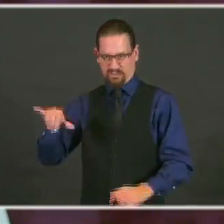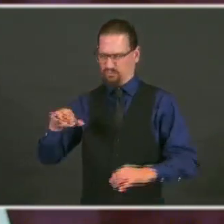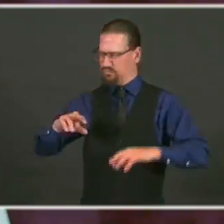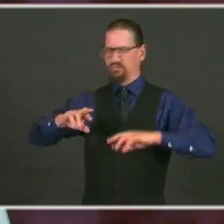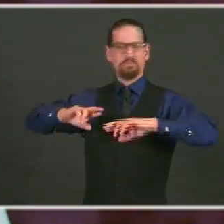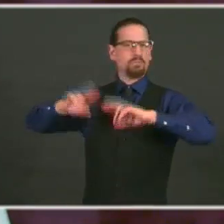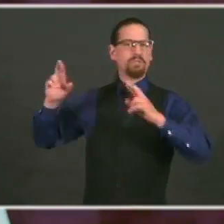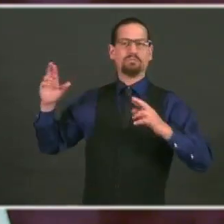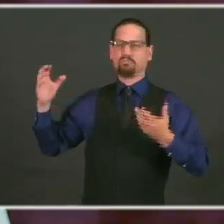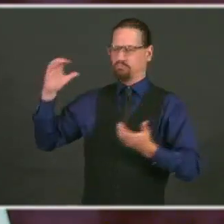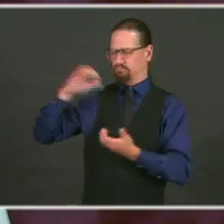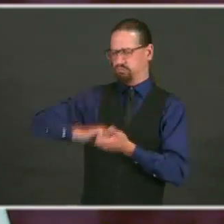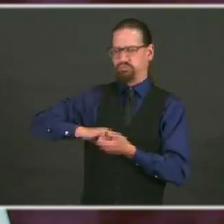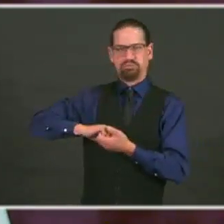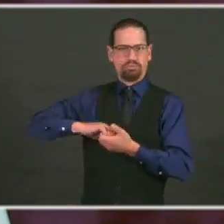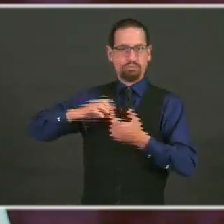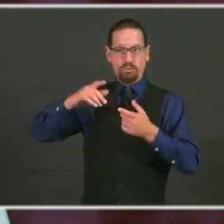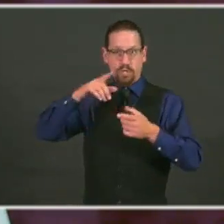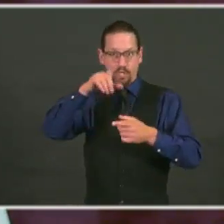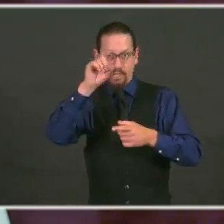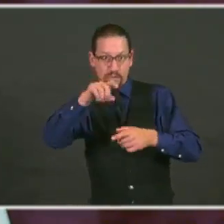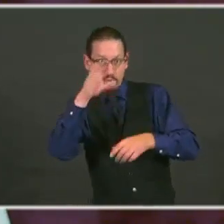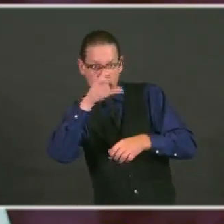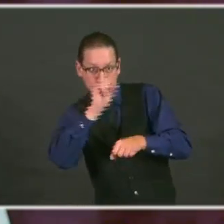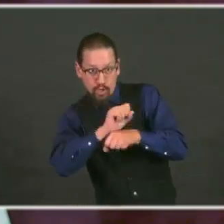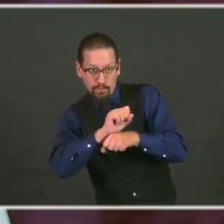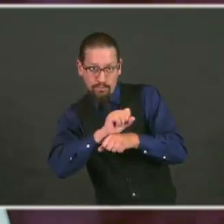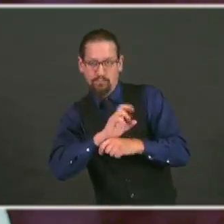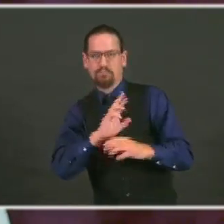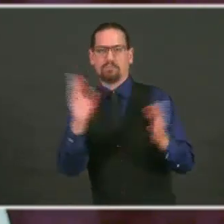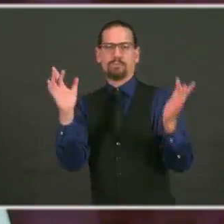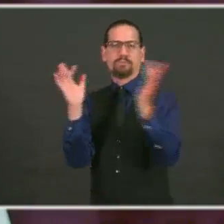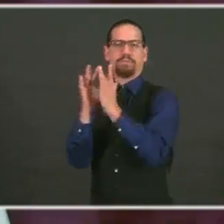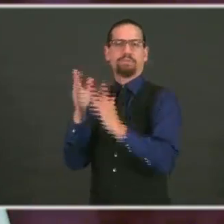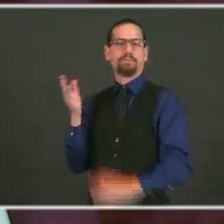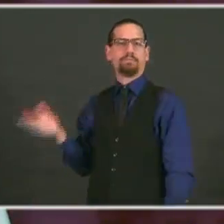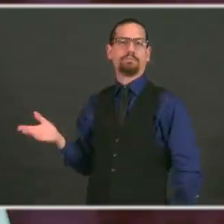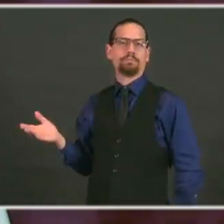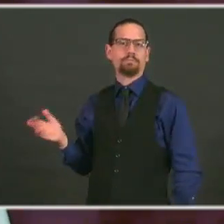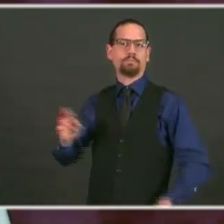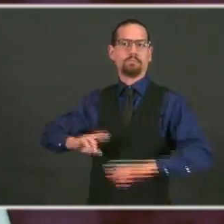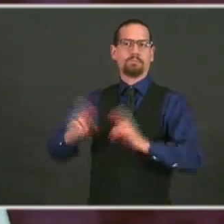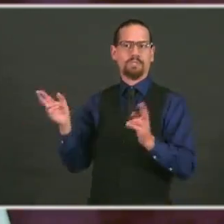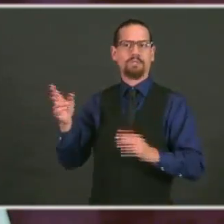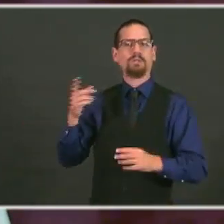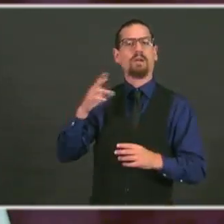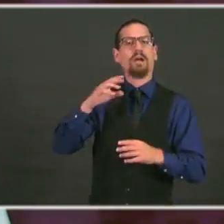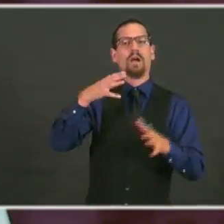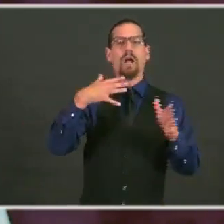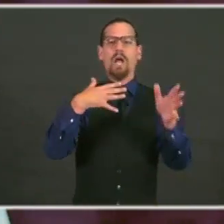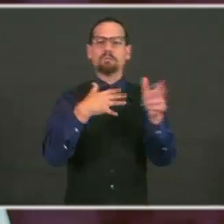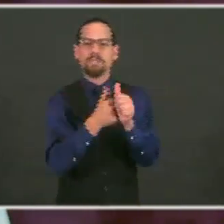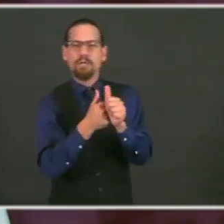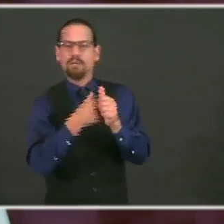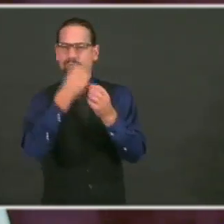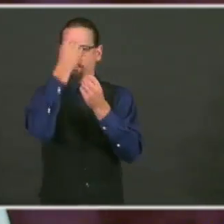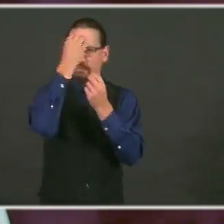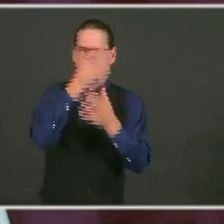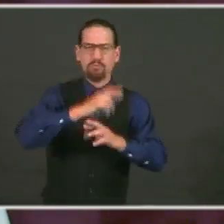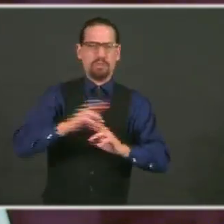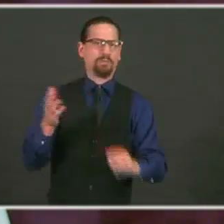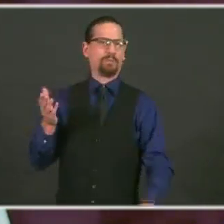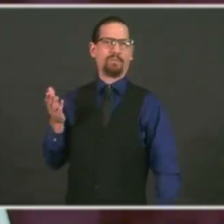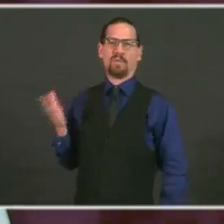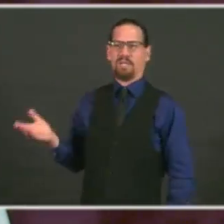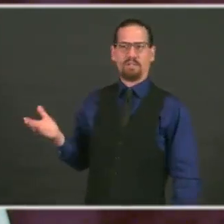They've created a special back-to-work forum to share information and updates with members. So if you're listening to